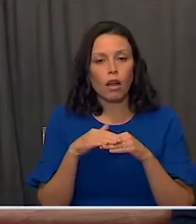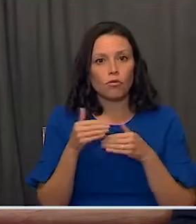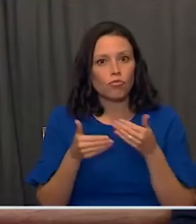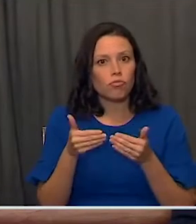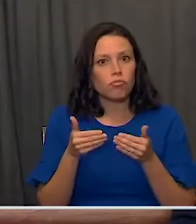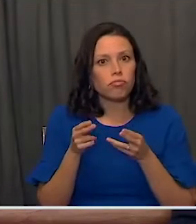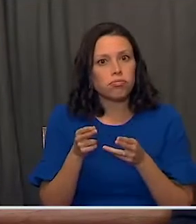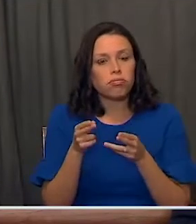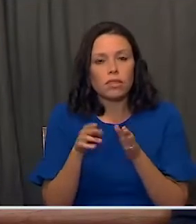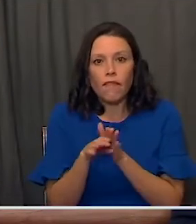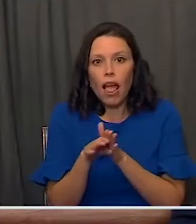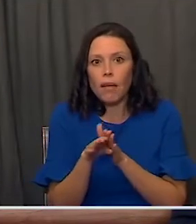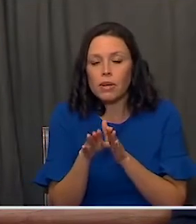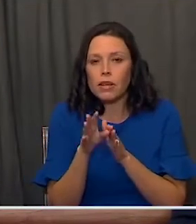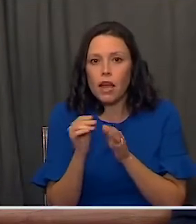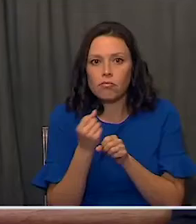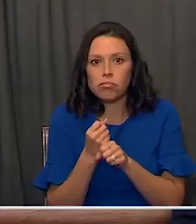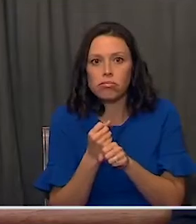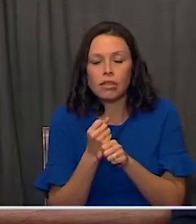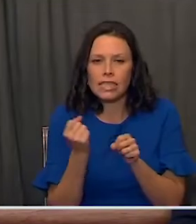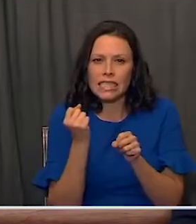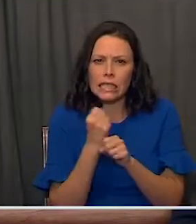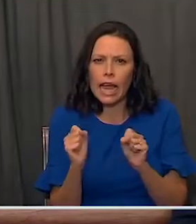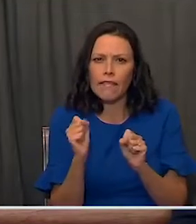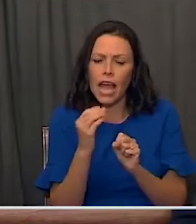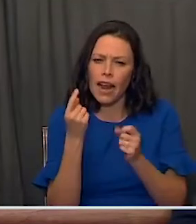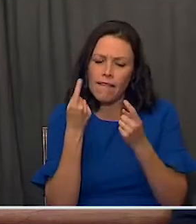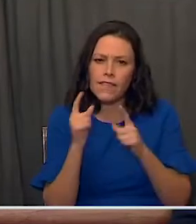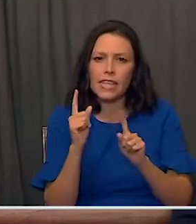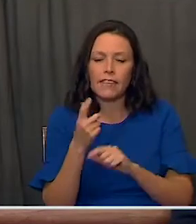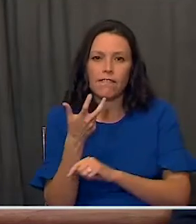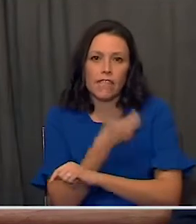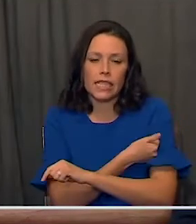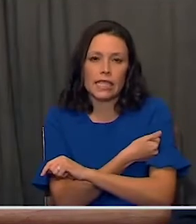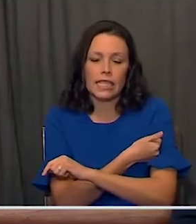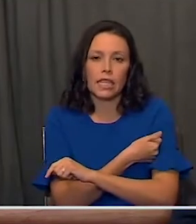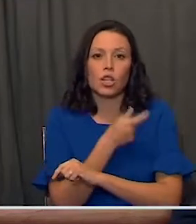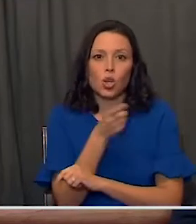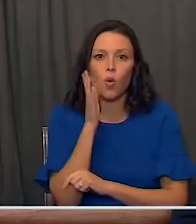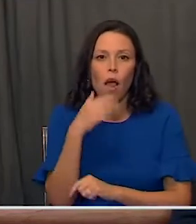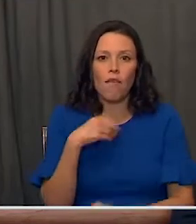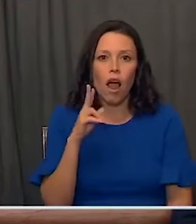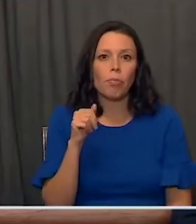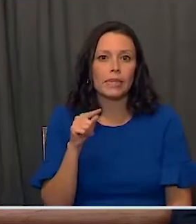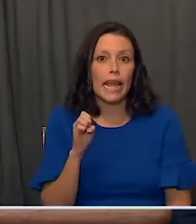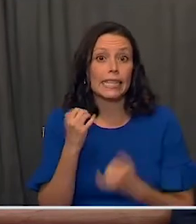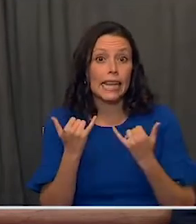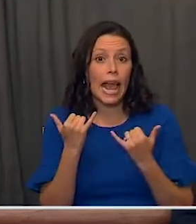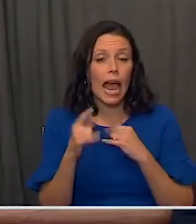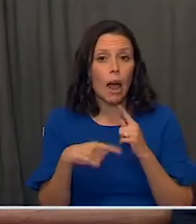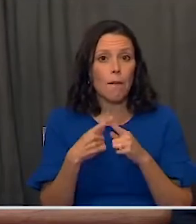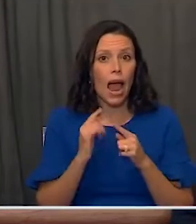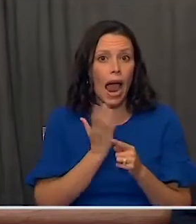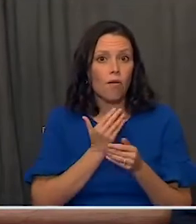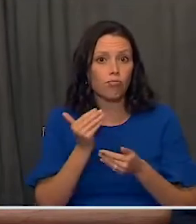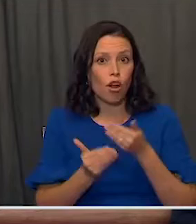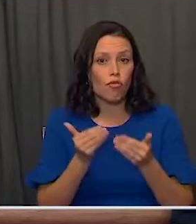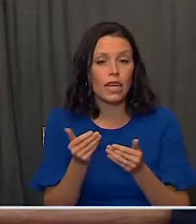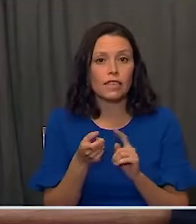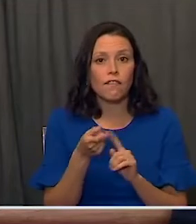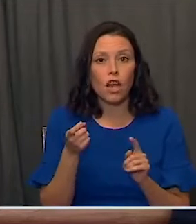the manufacture, and the distribution of a safe and effective vaccine. And you'll have an update today on the progress from